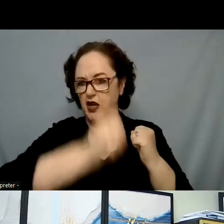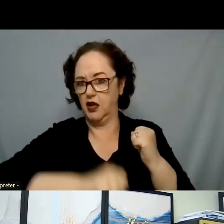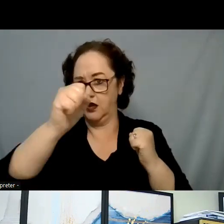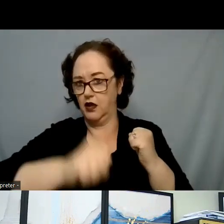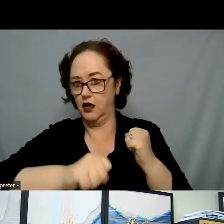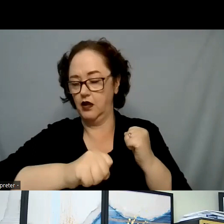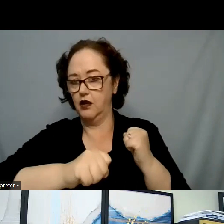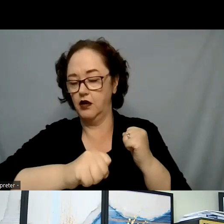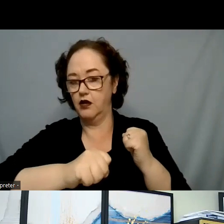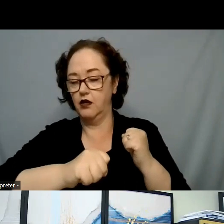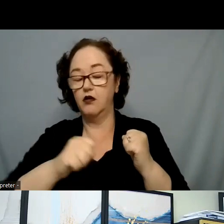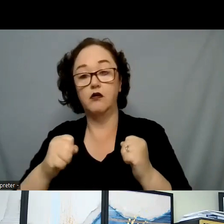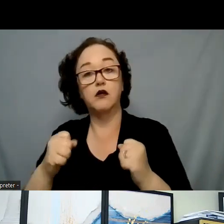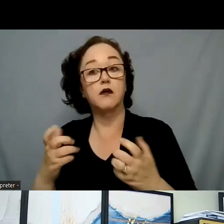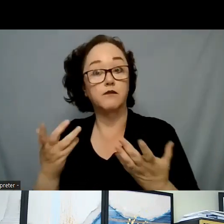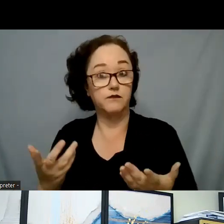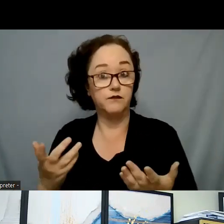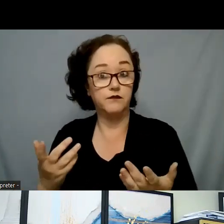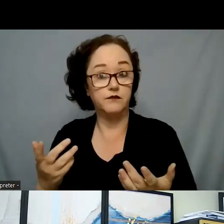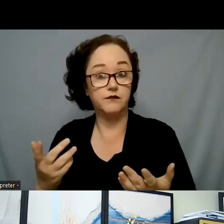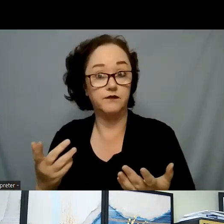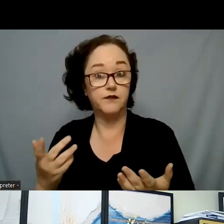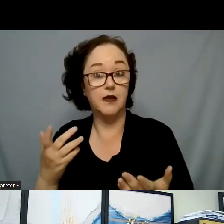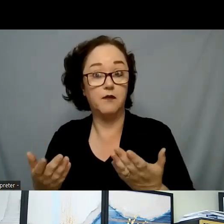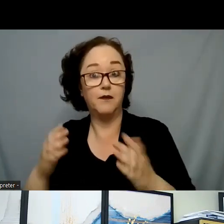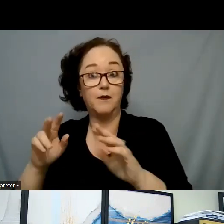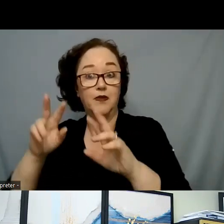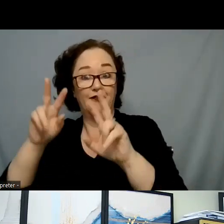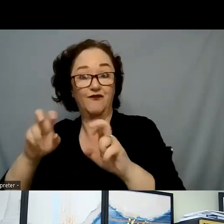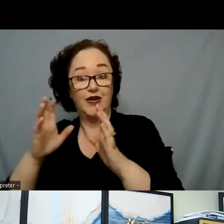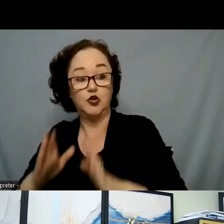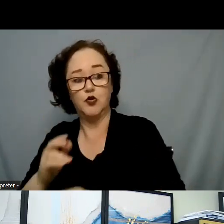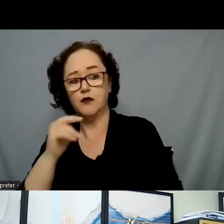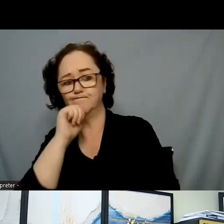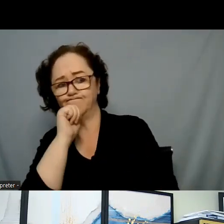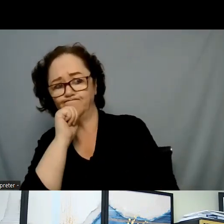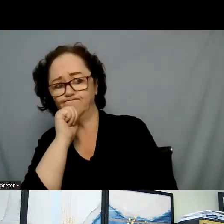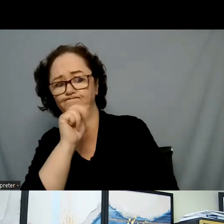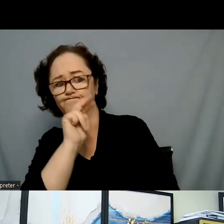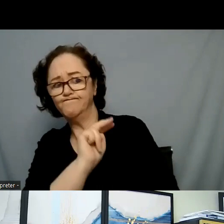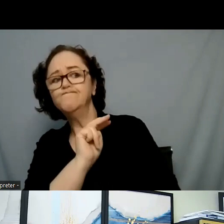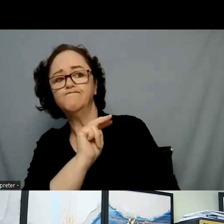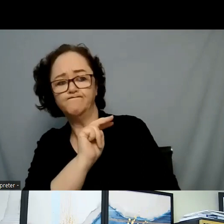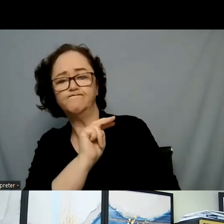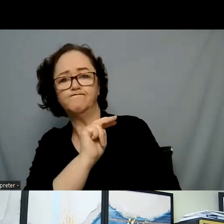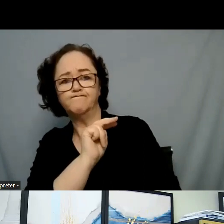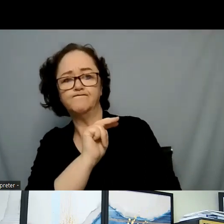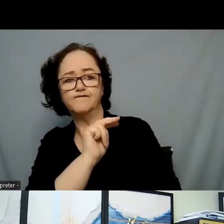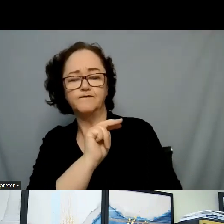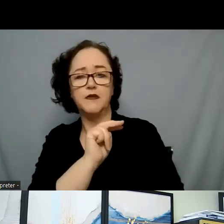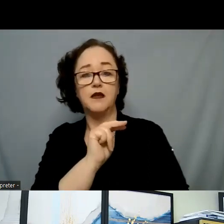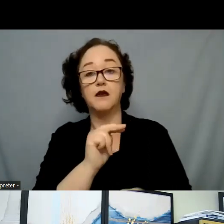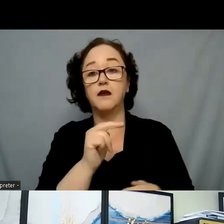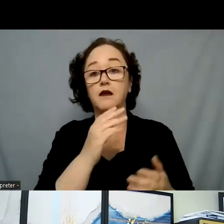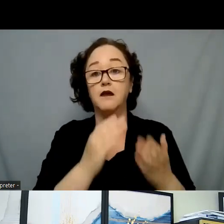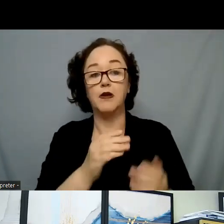facilitator or the evaluator may believe that this person is really citing some things that may not